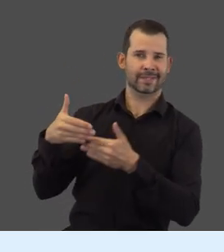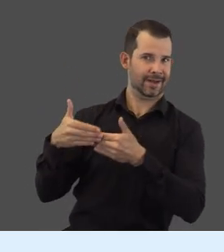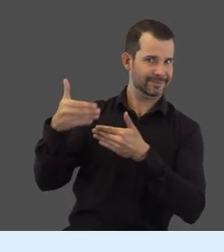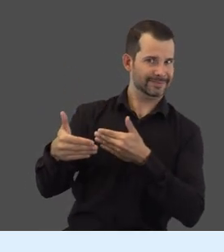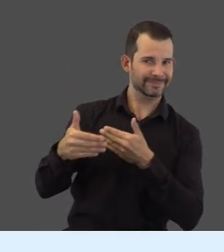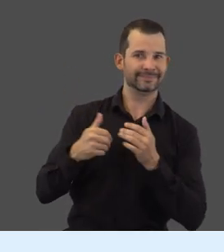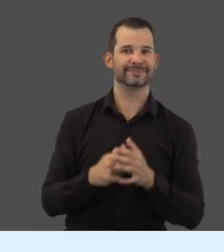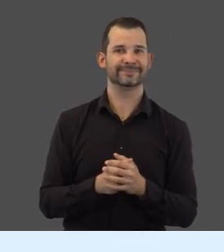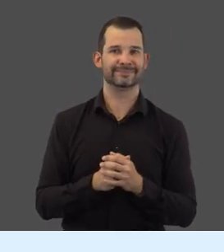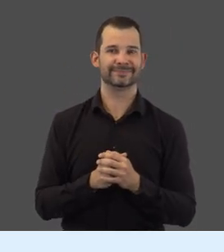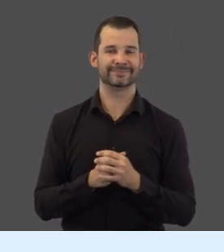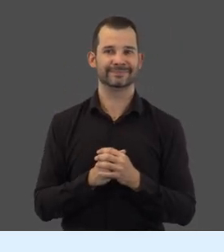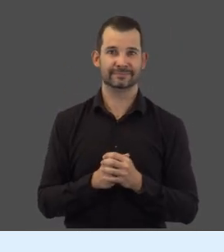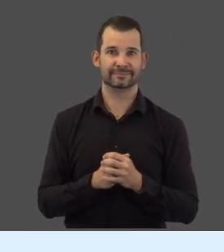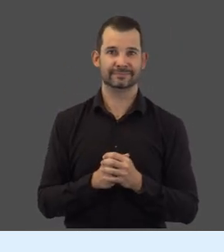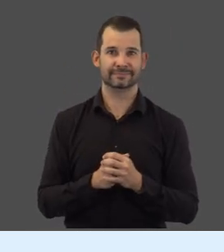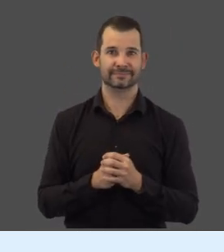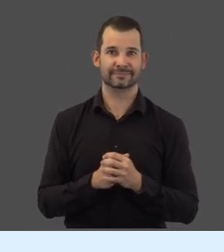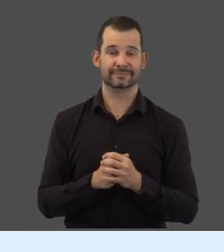Next.